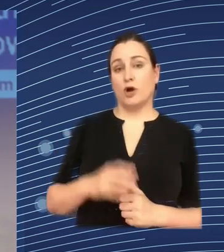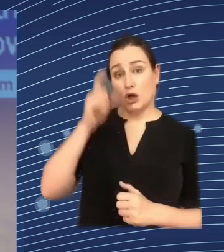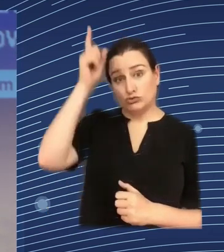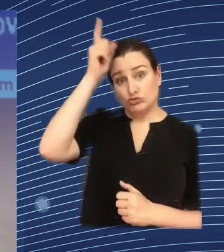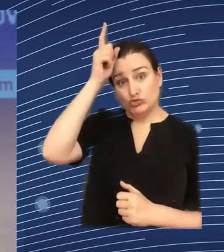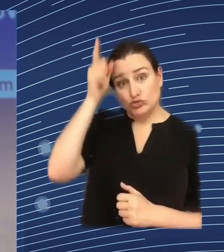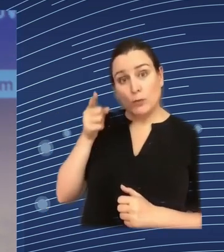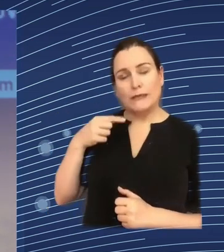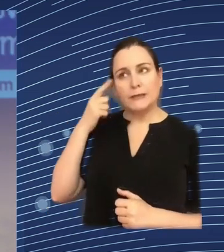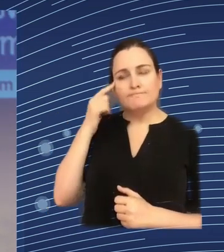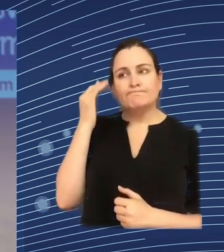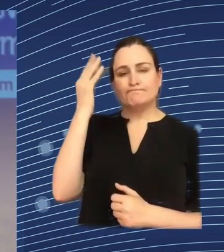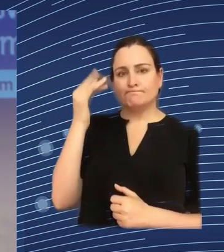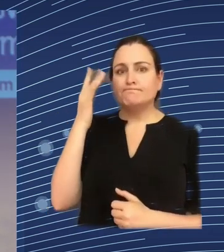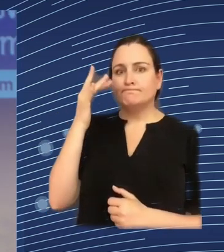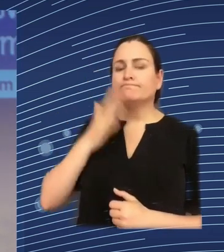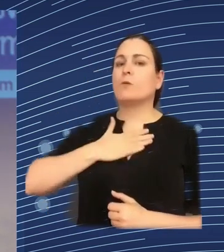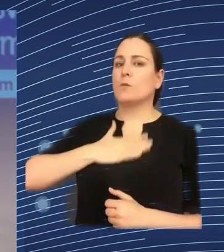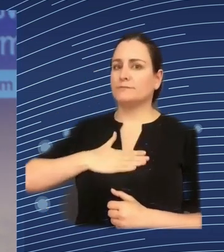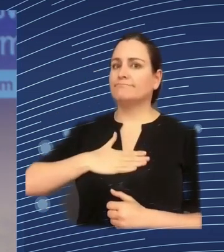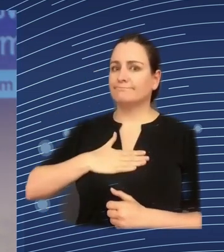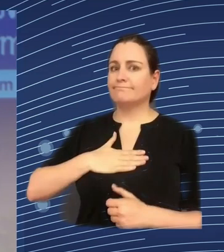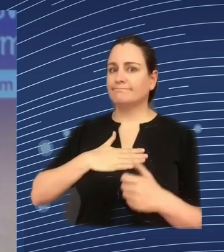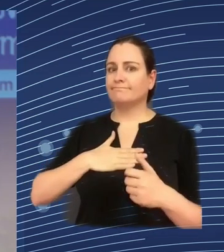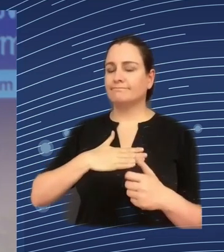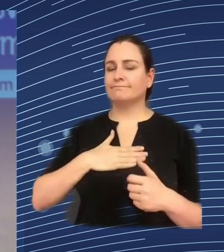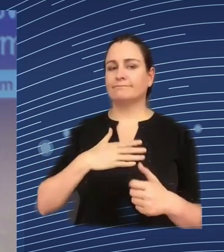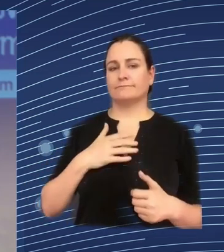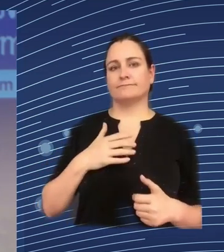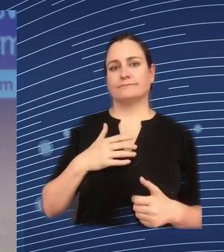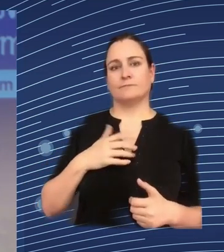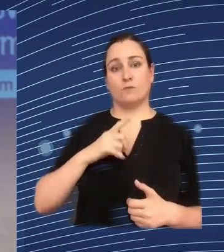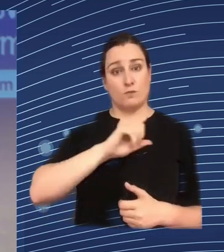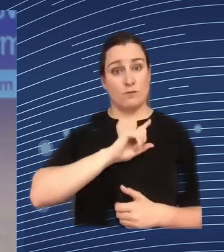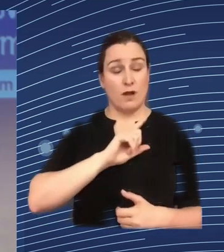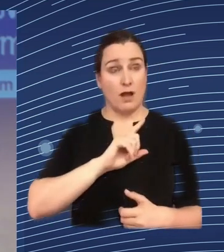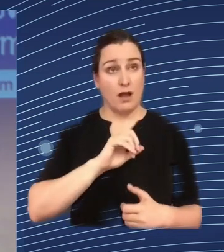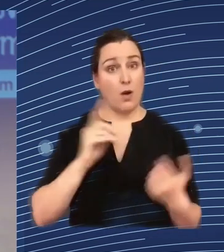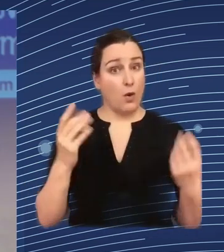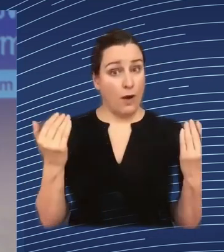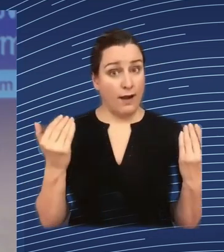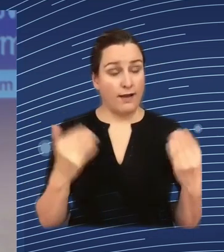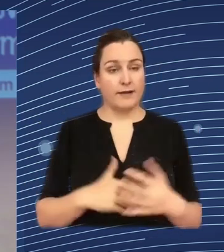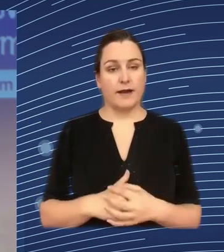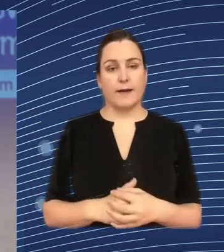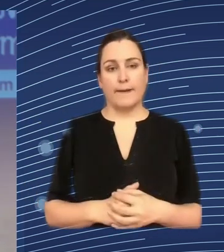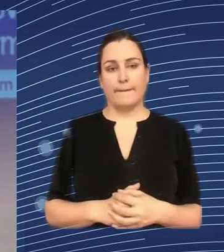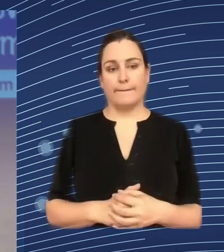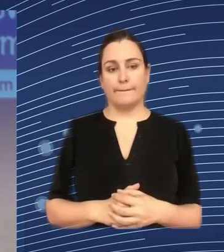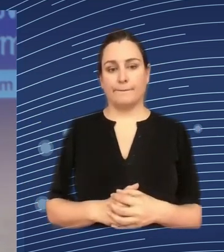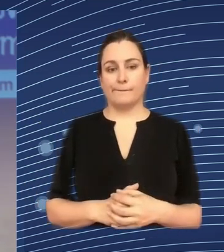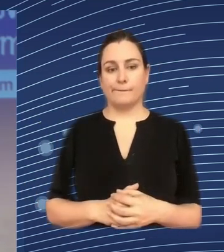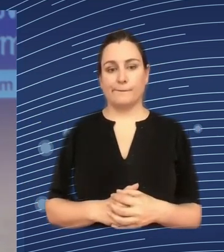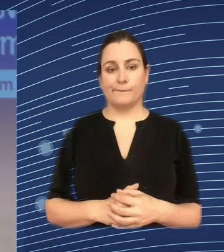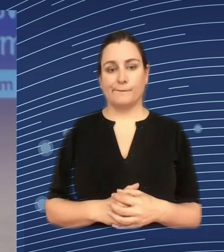think that's necessary because this question means something